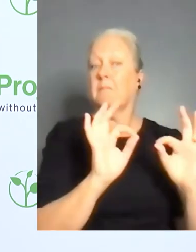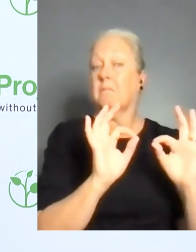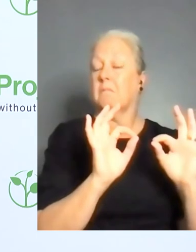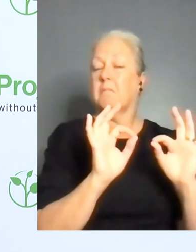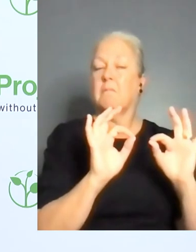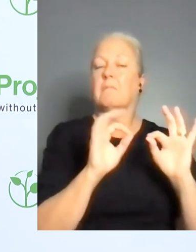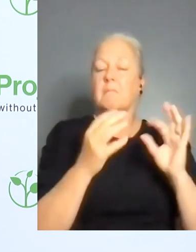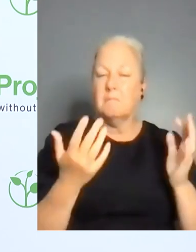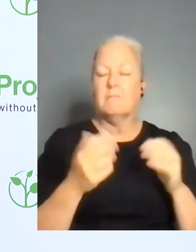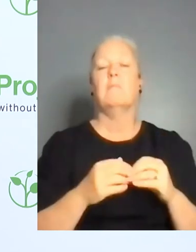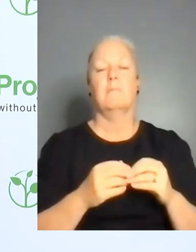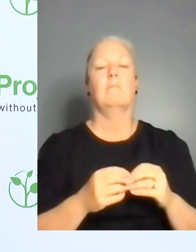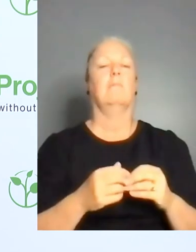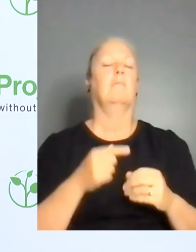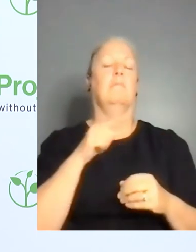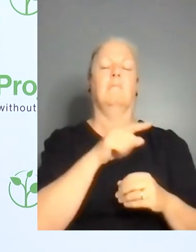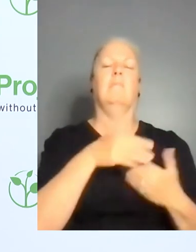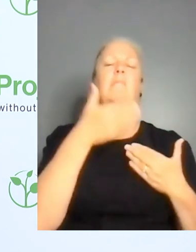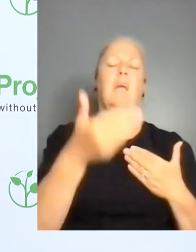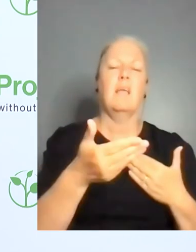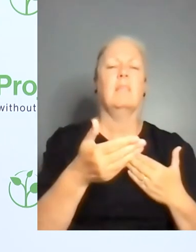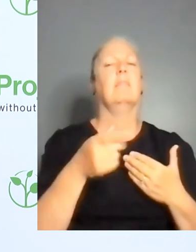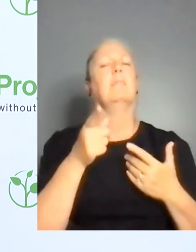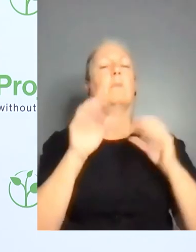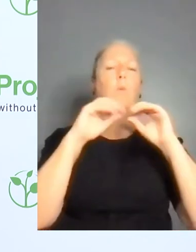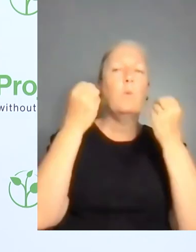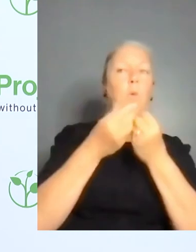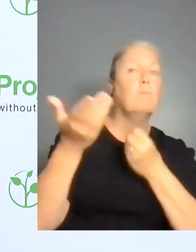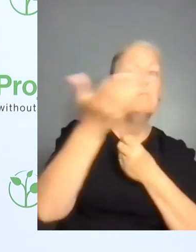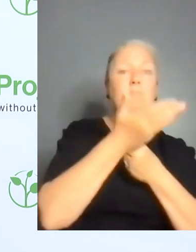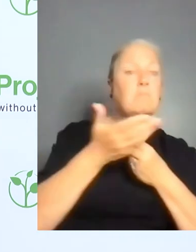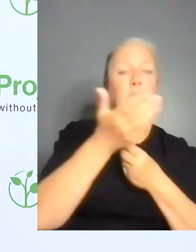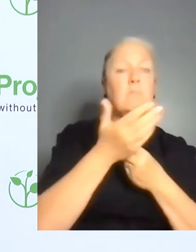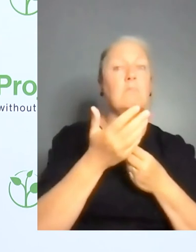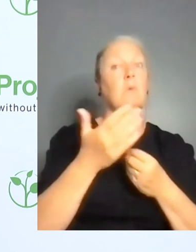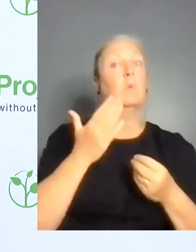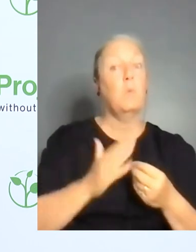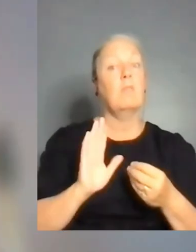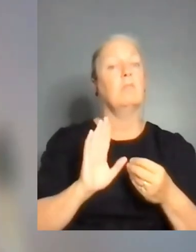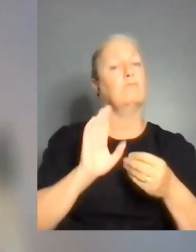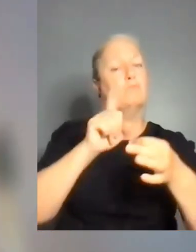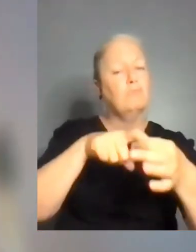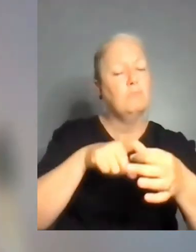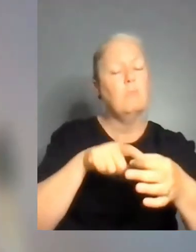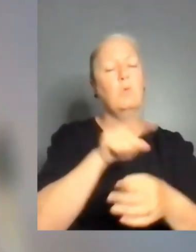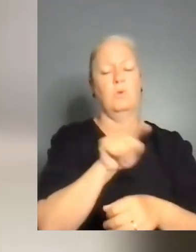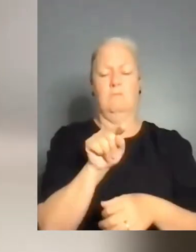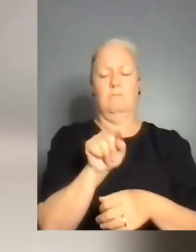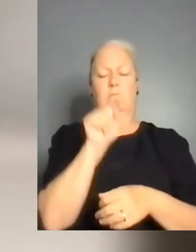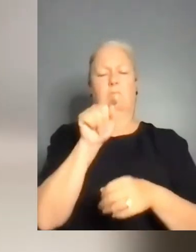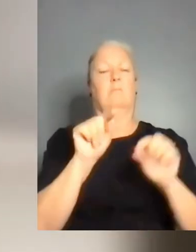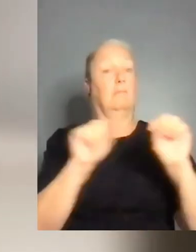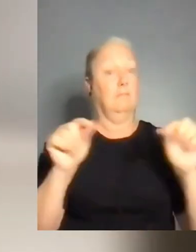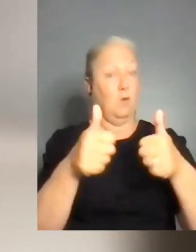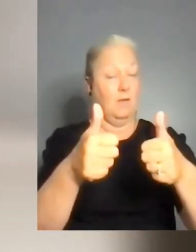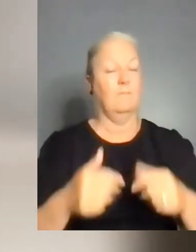concrete announcement what organizations that join and click on that link will expect. Yeah, what they can expect is further